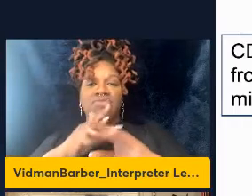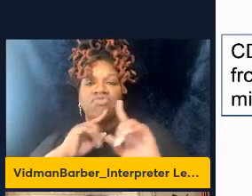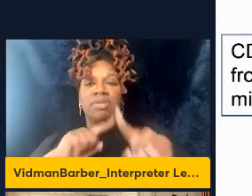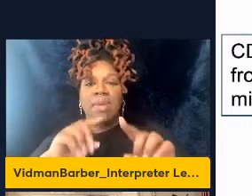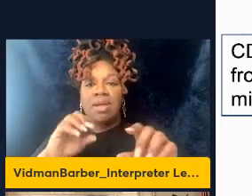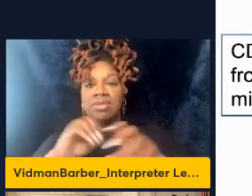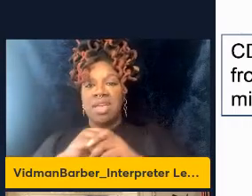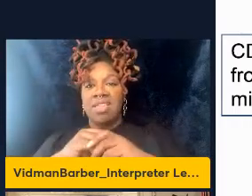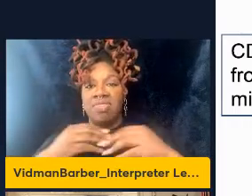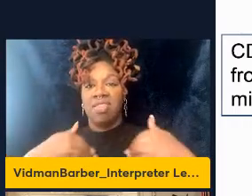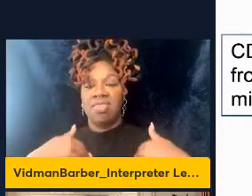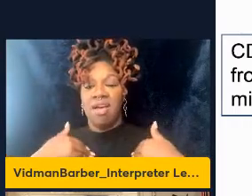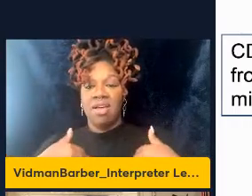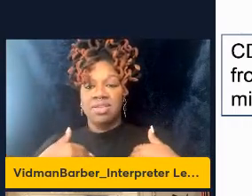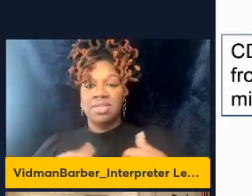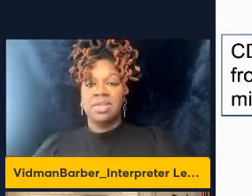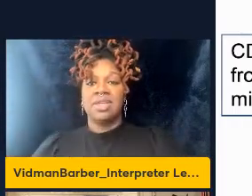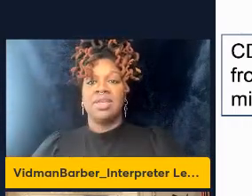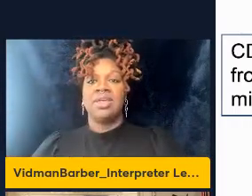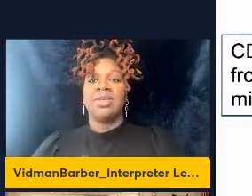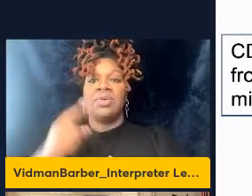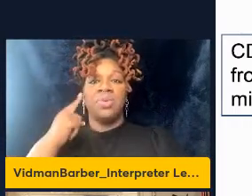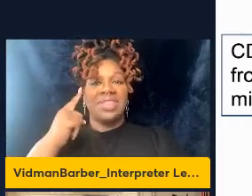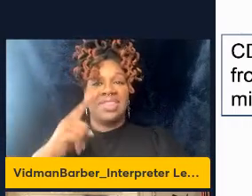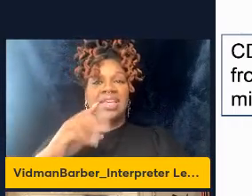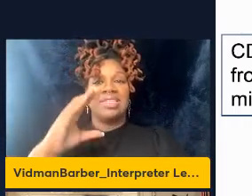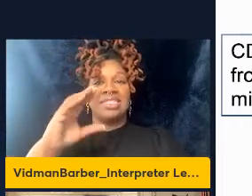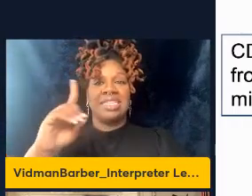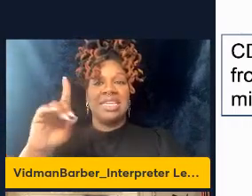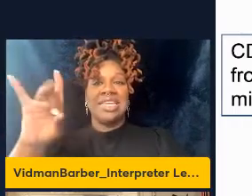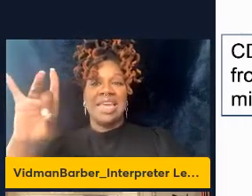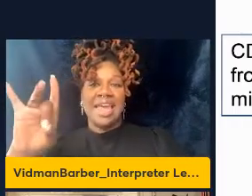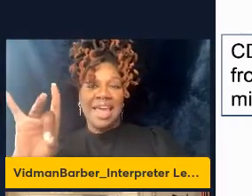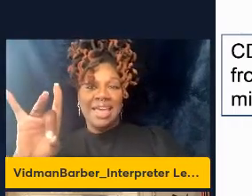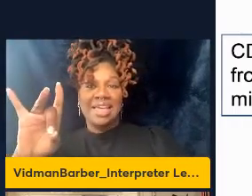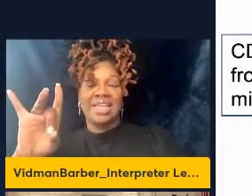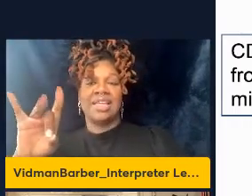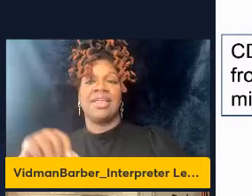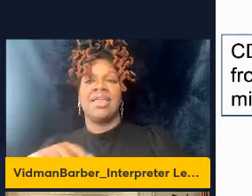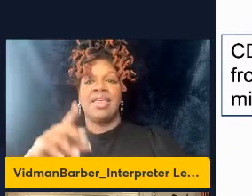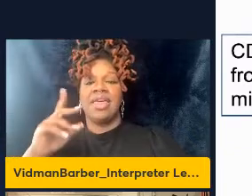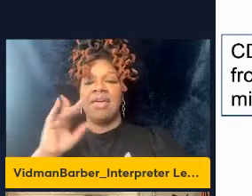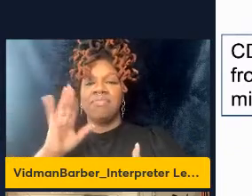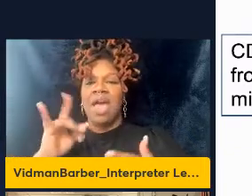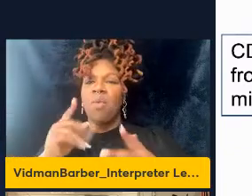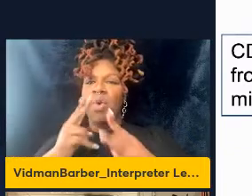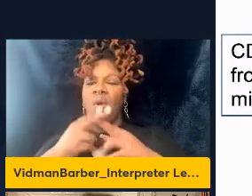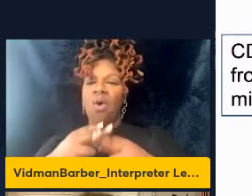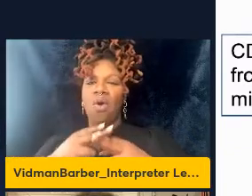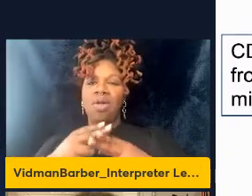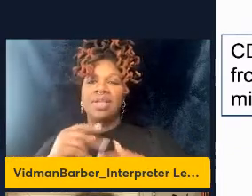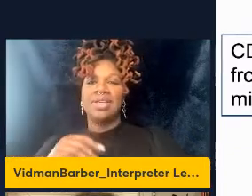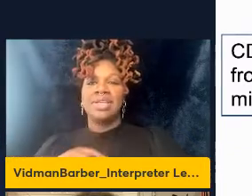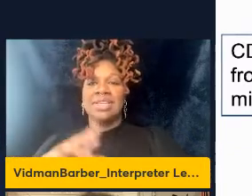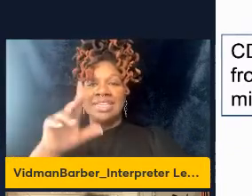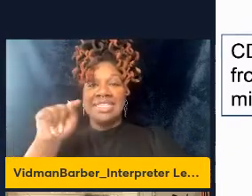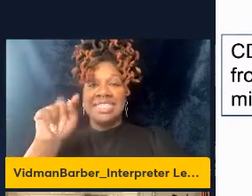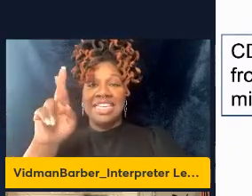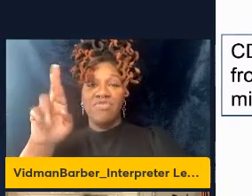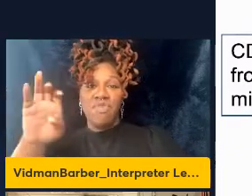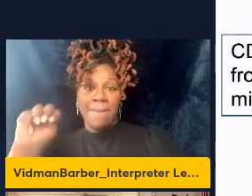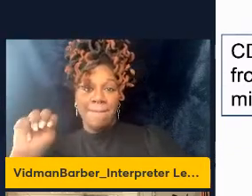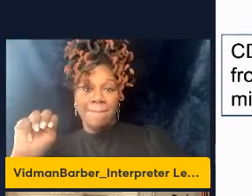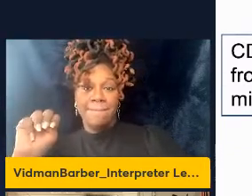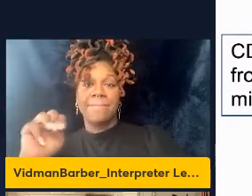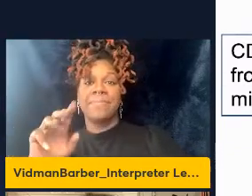lungs and with these CD8 tissue resident memory cells which I will refer to from now on as T-REM cells have